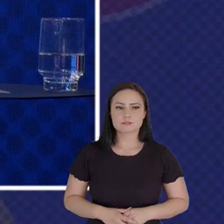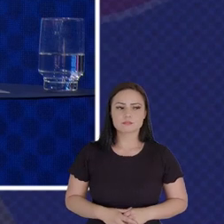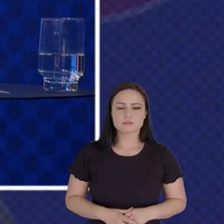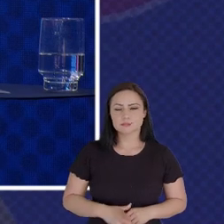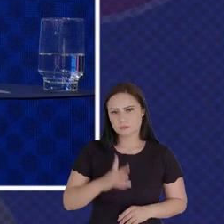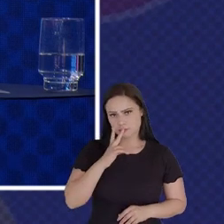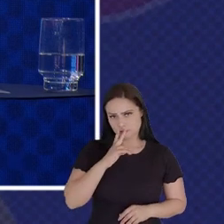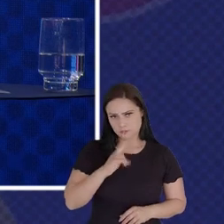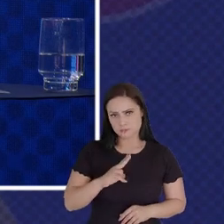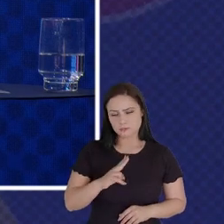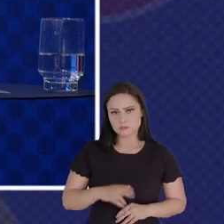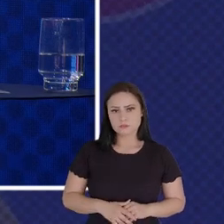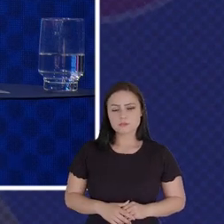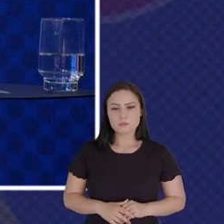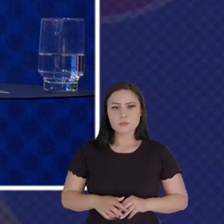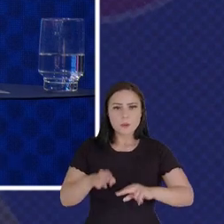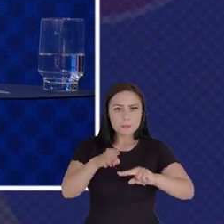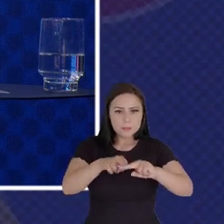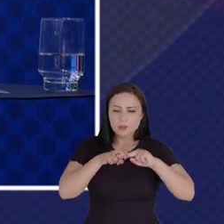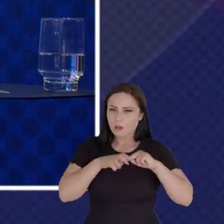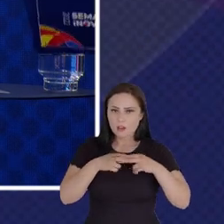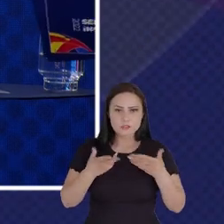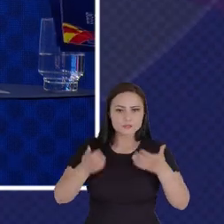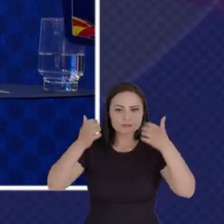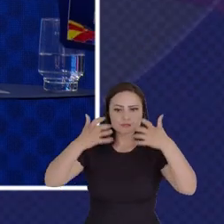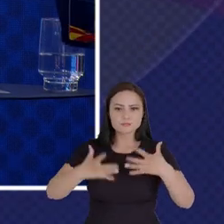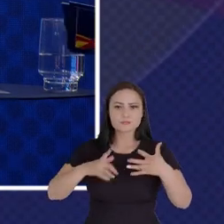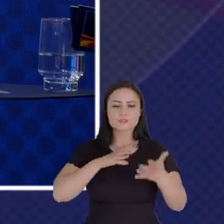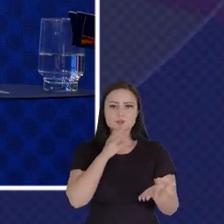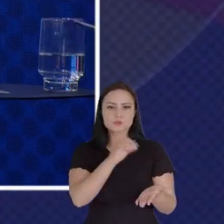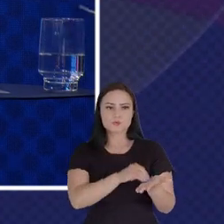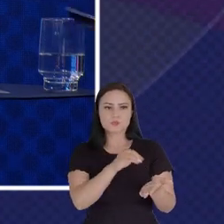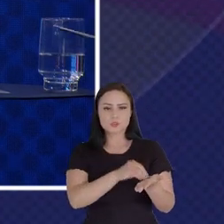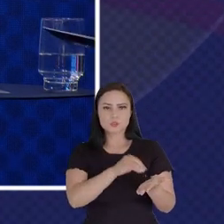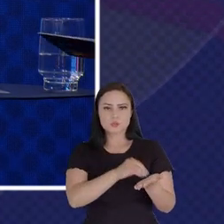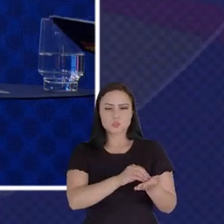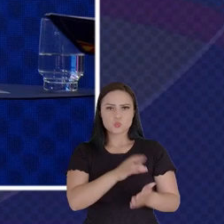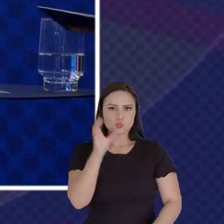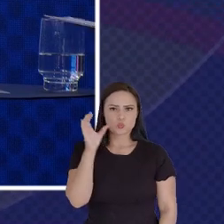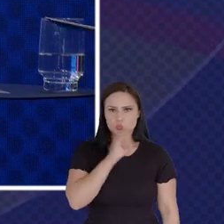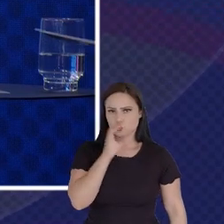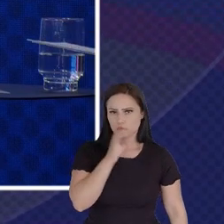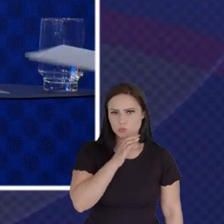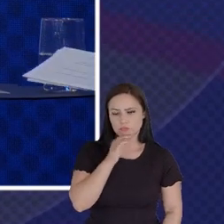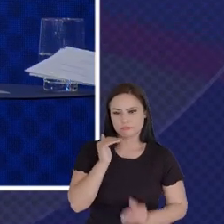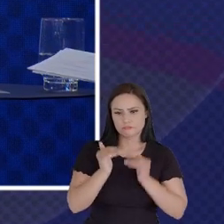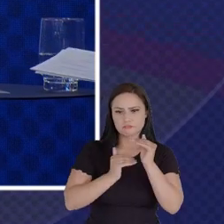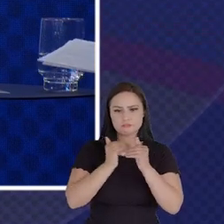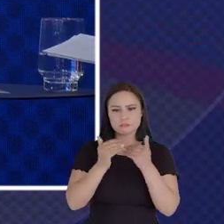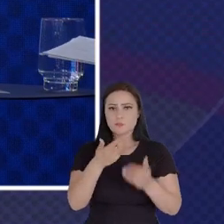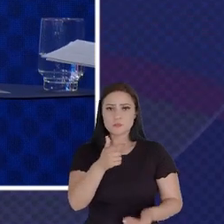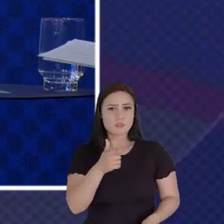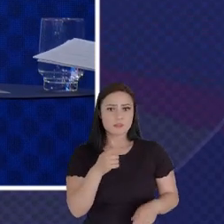Reasons Of Insufficient Urgency You Know There Isn't An Urgency To